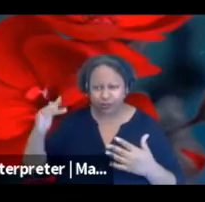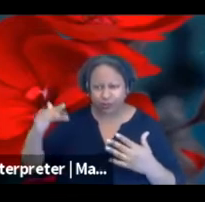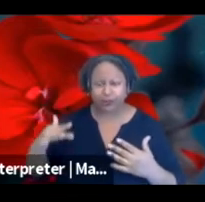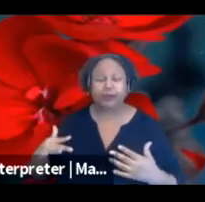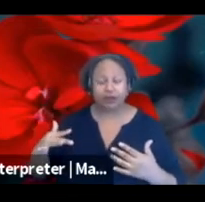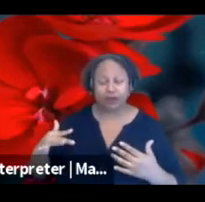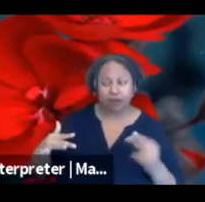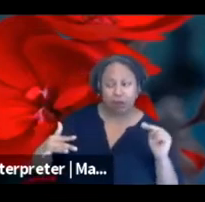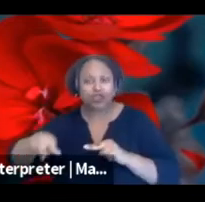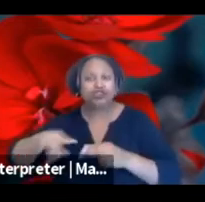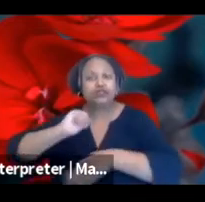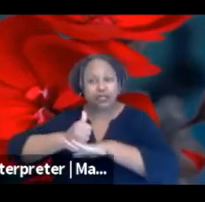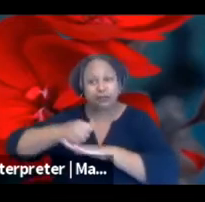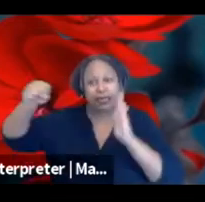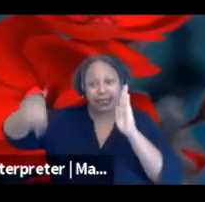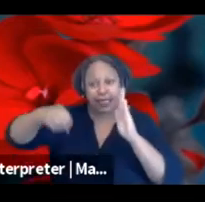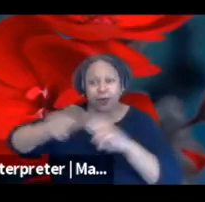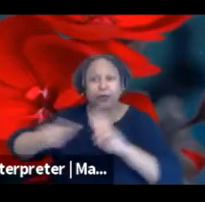definitely answer them.